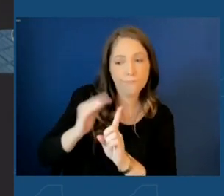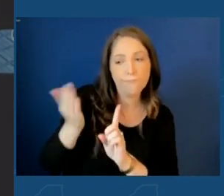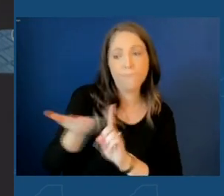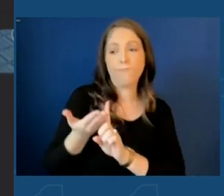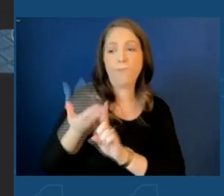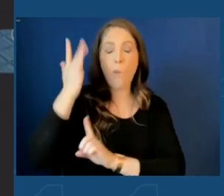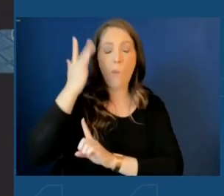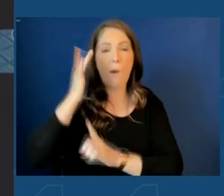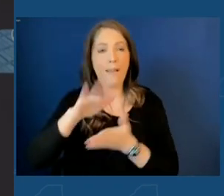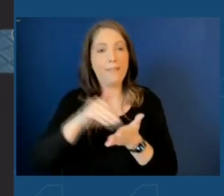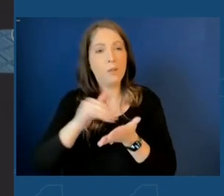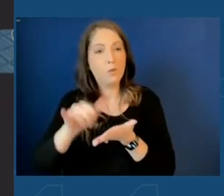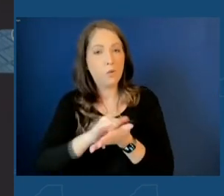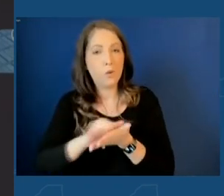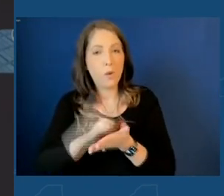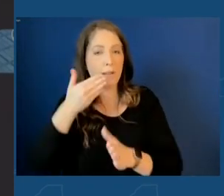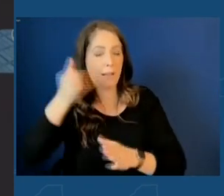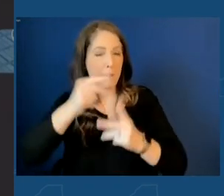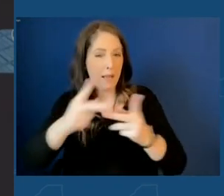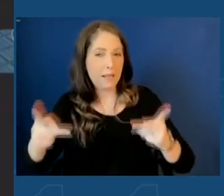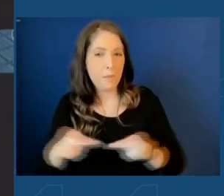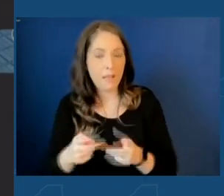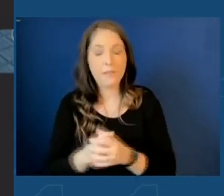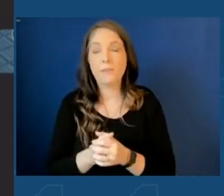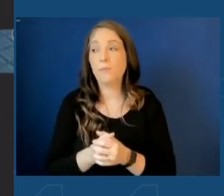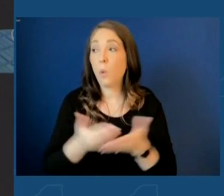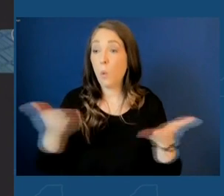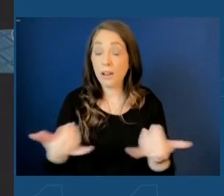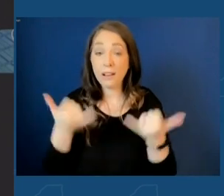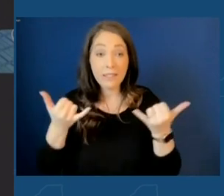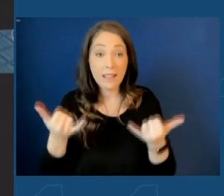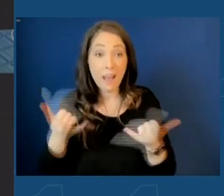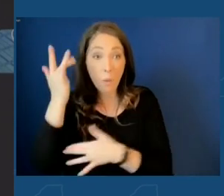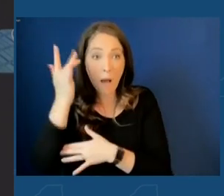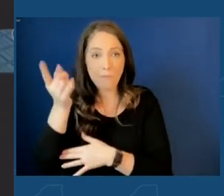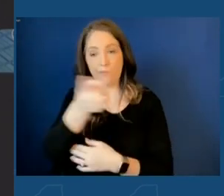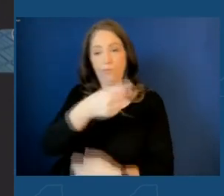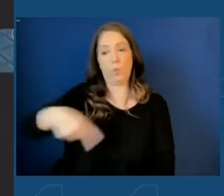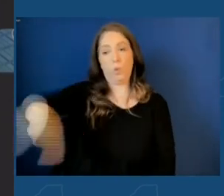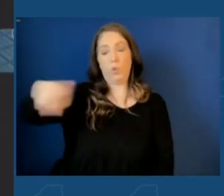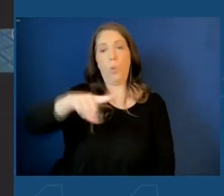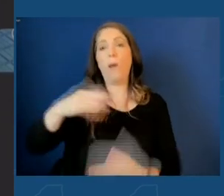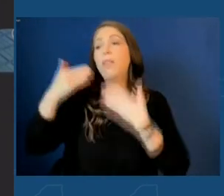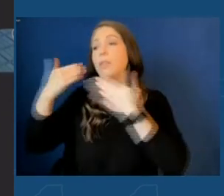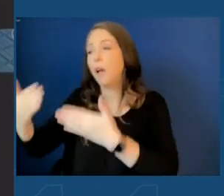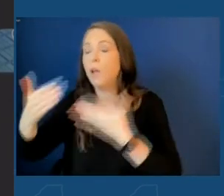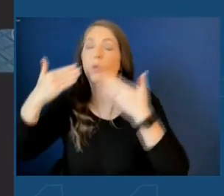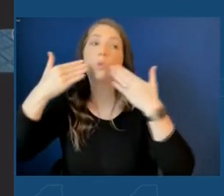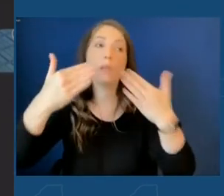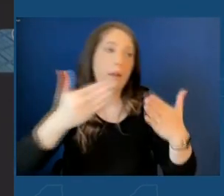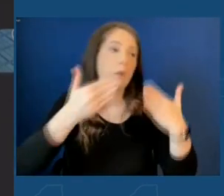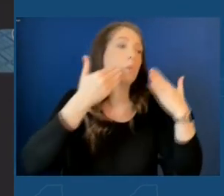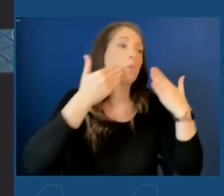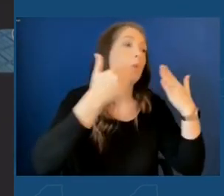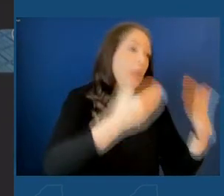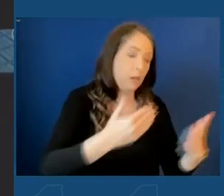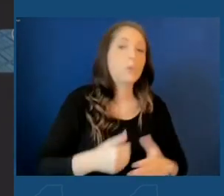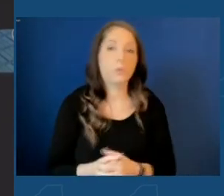to locate. We are here today because of all of you. Thank you, thank you, thank you.